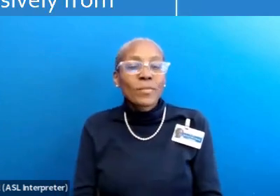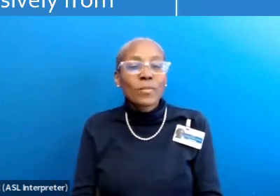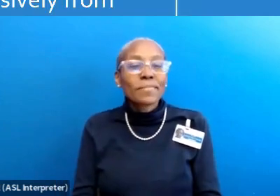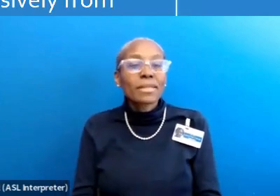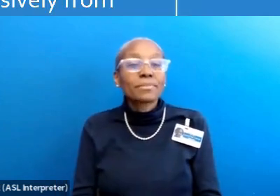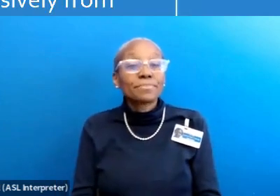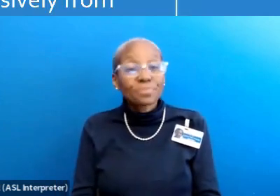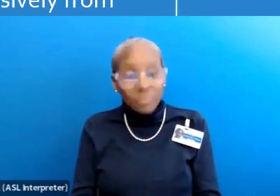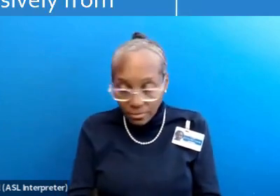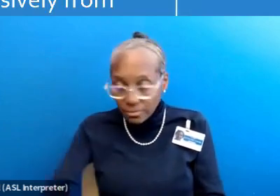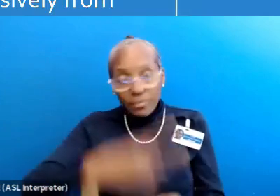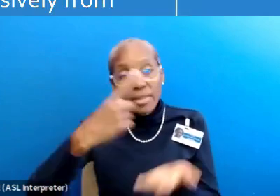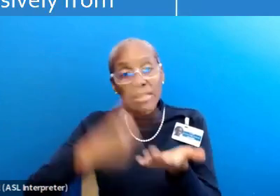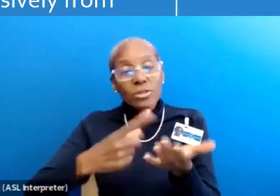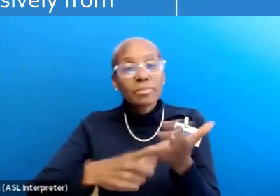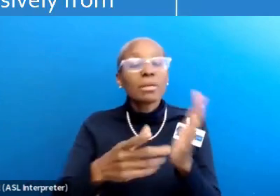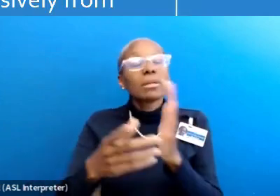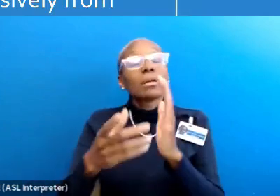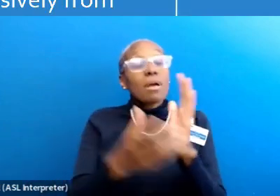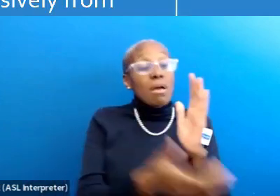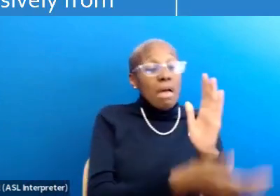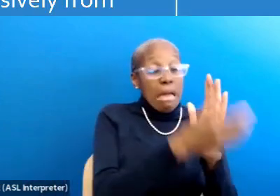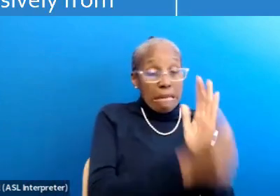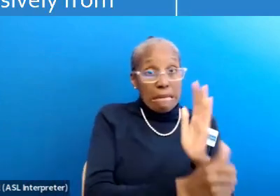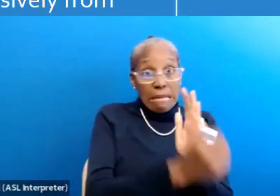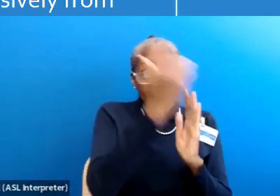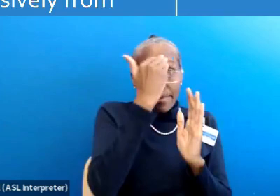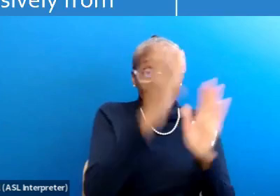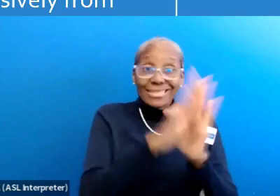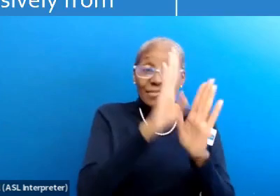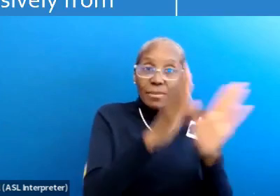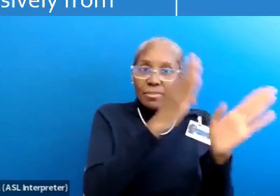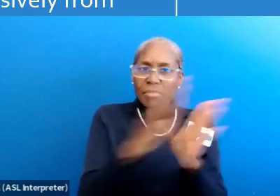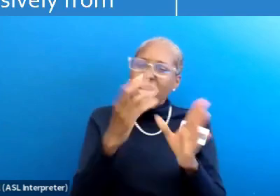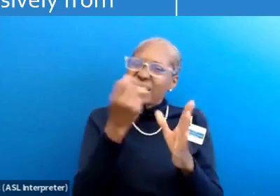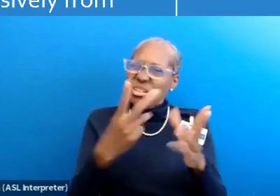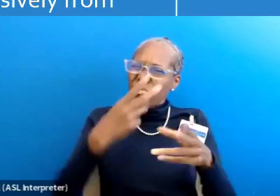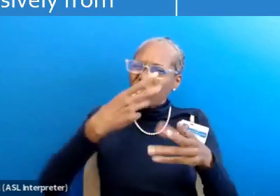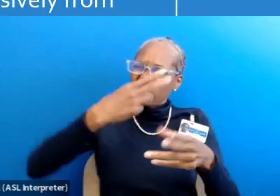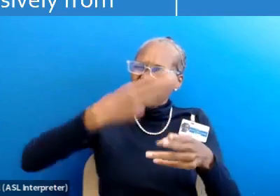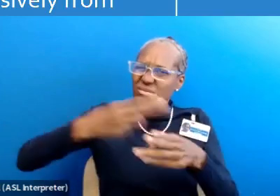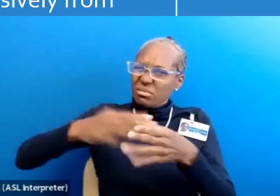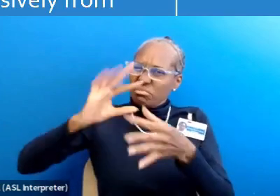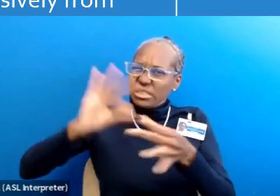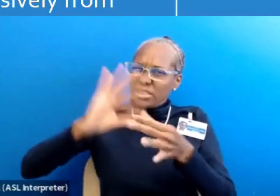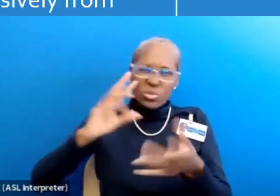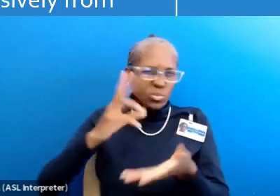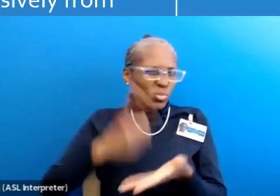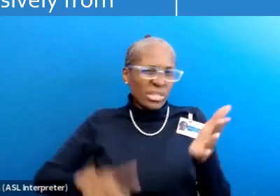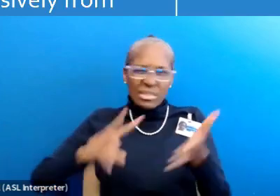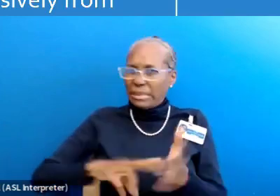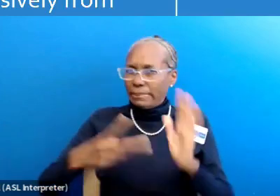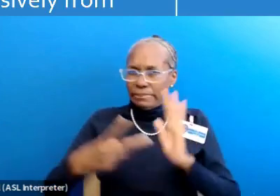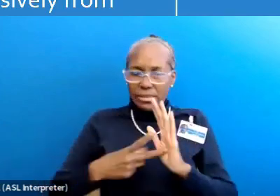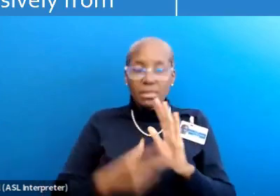So we've referred to a competence development plan at several points in this talk. But what is that exactly? A competence